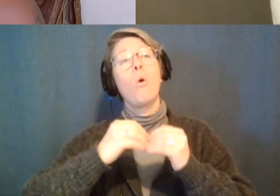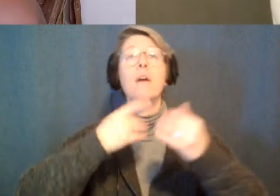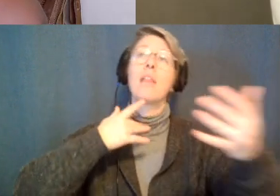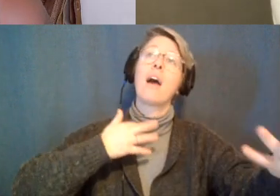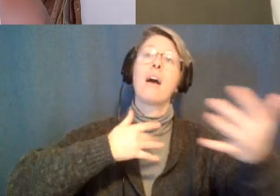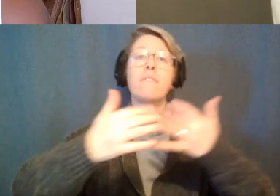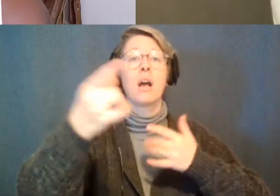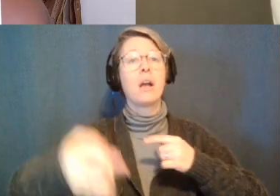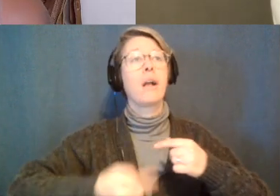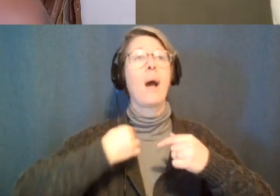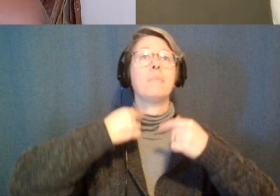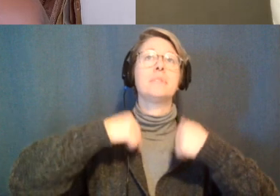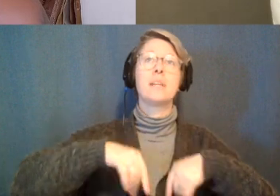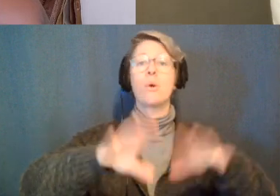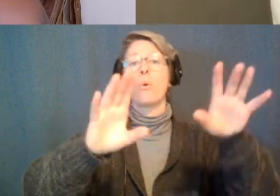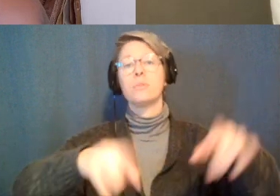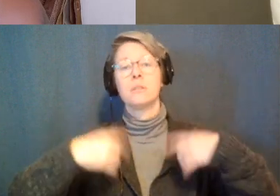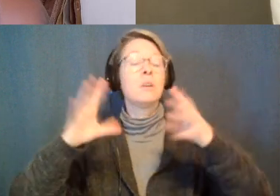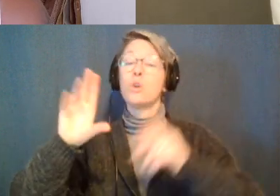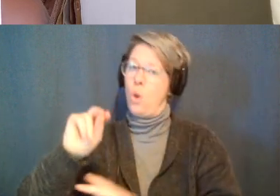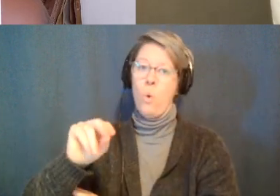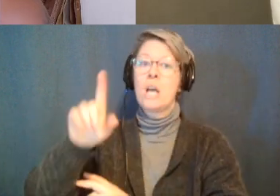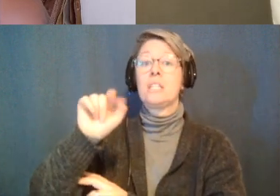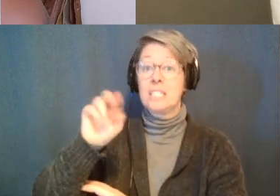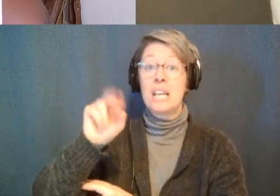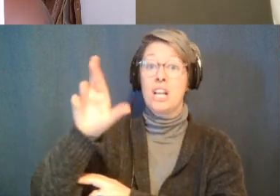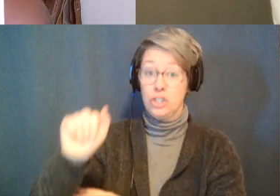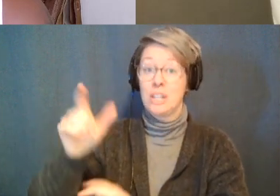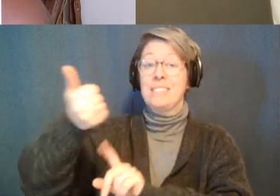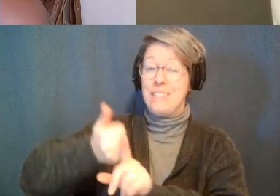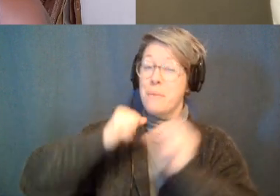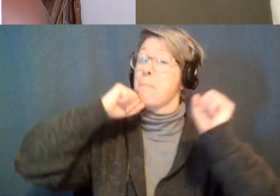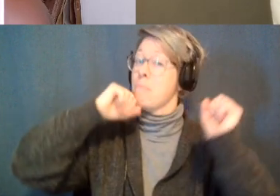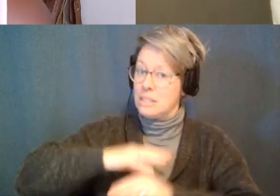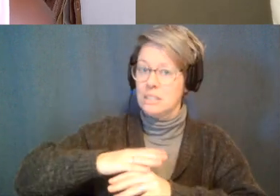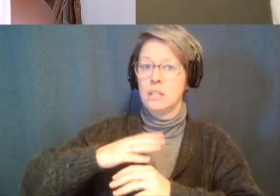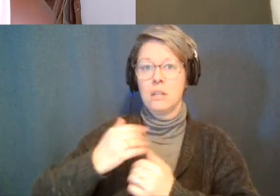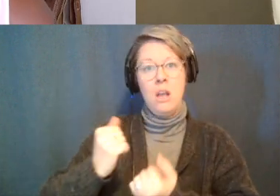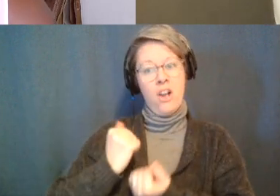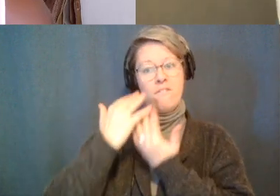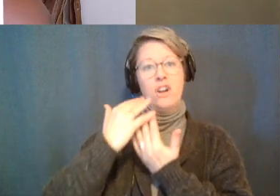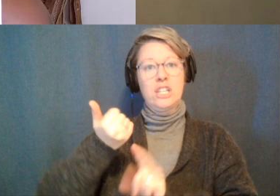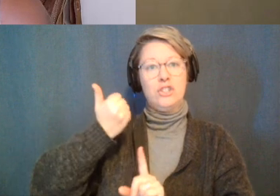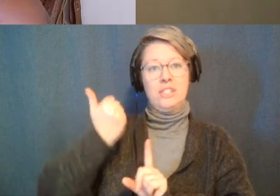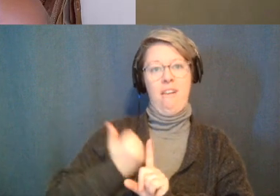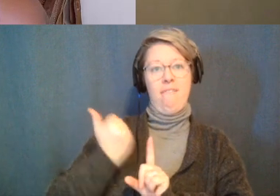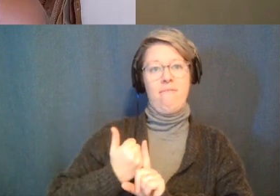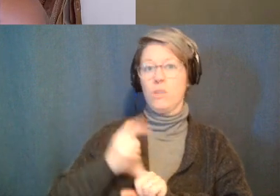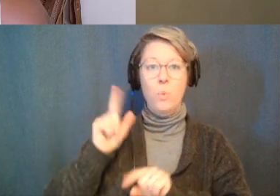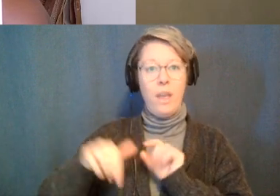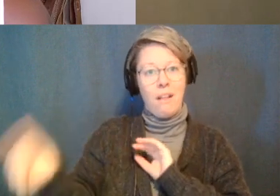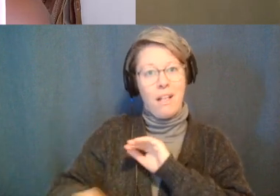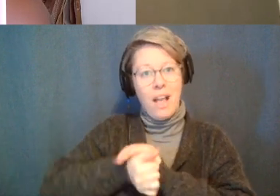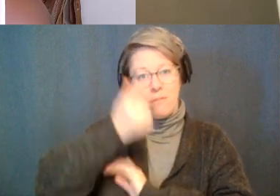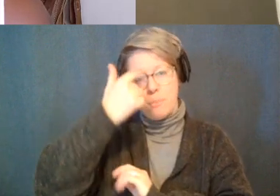like no like tantra is actually very messy because when you're confronting yourself you can't hide like you cannot hide from yourself